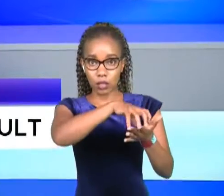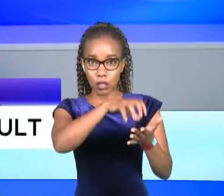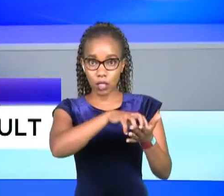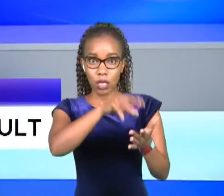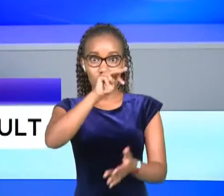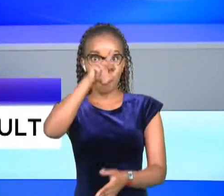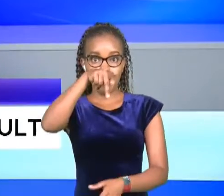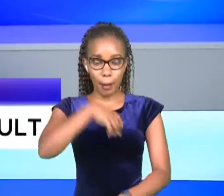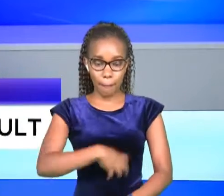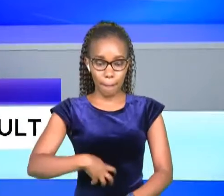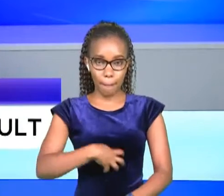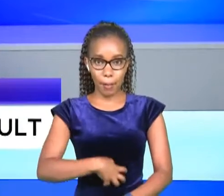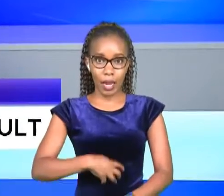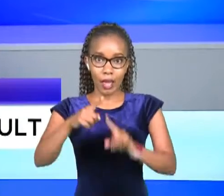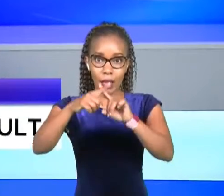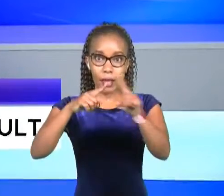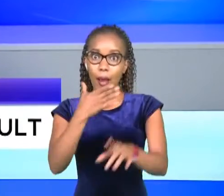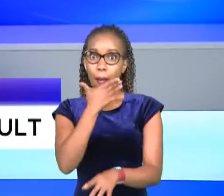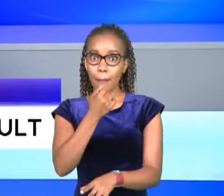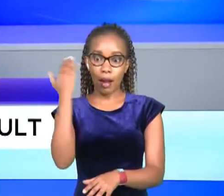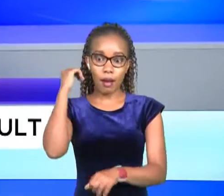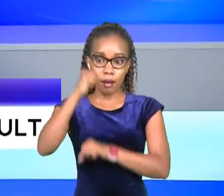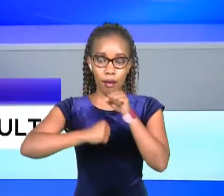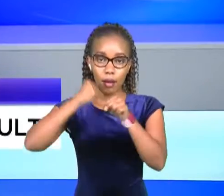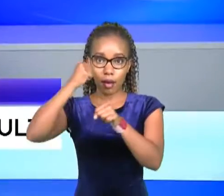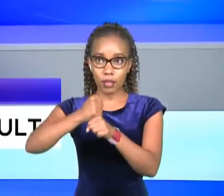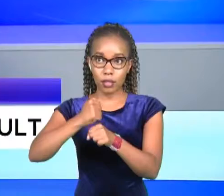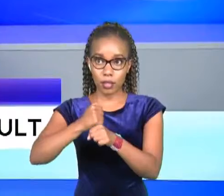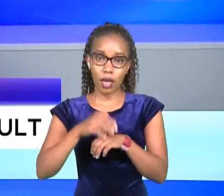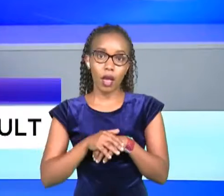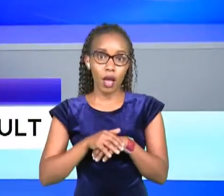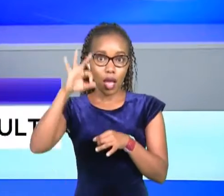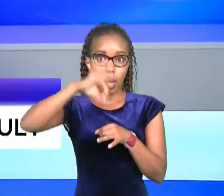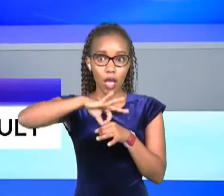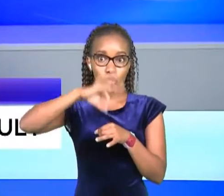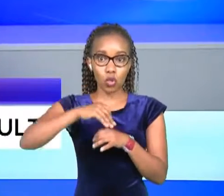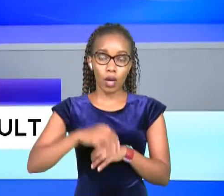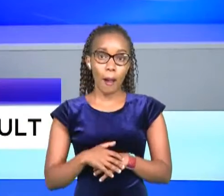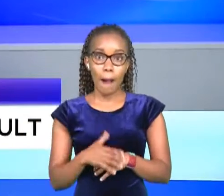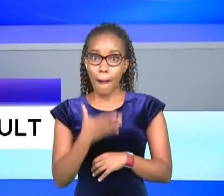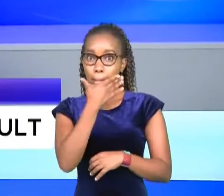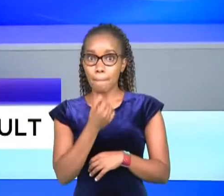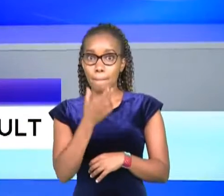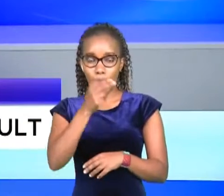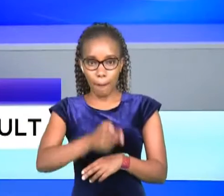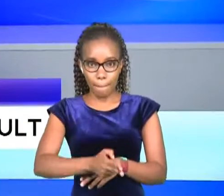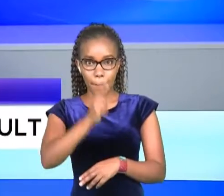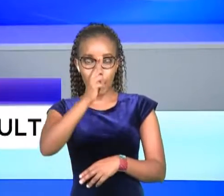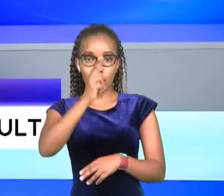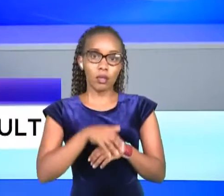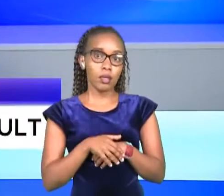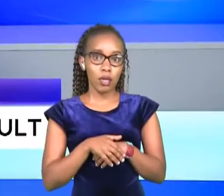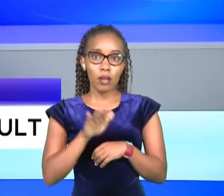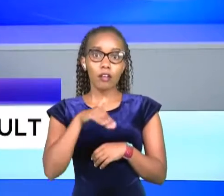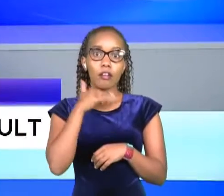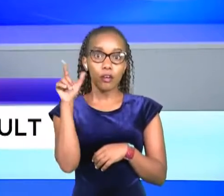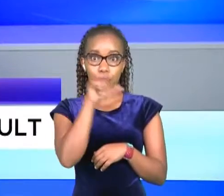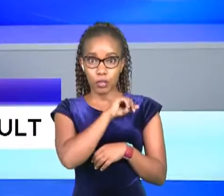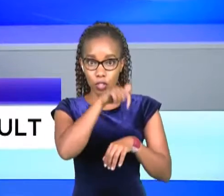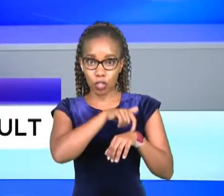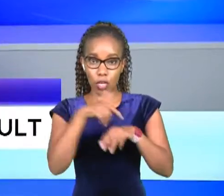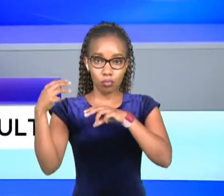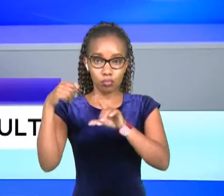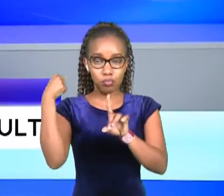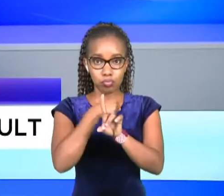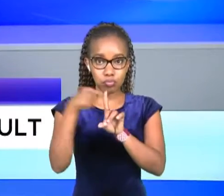over the killing of a man during last year's gunda world by elections the man was shot in the shoulder and killed during the chaos and several